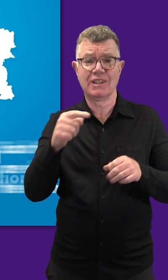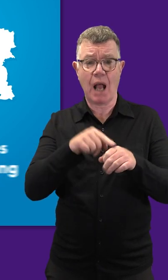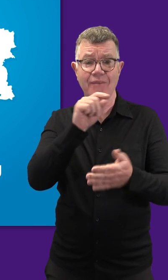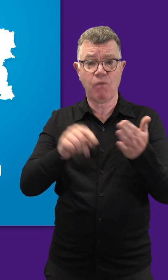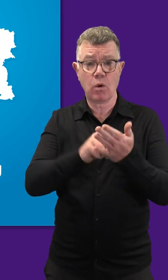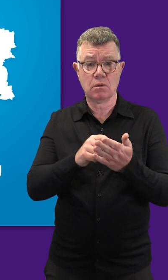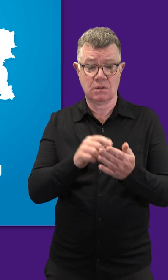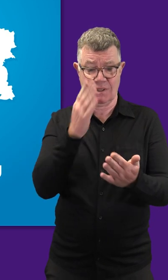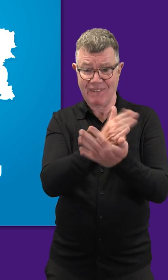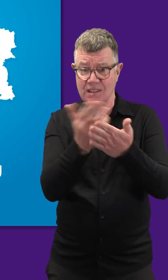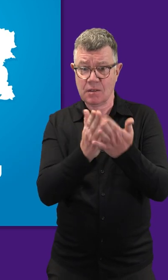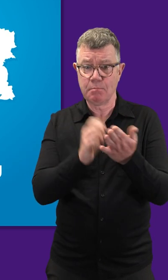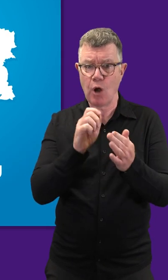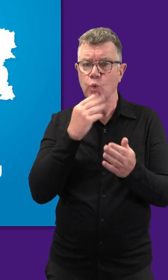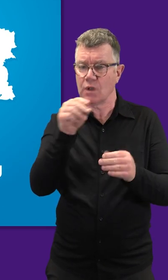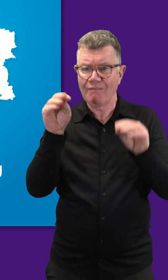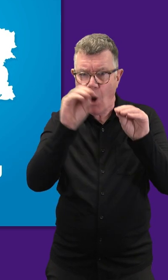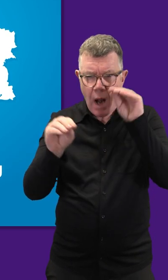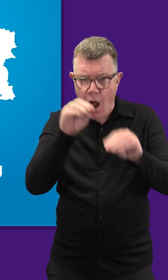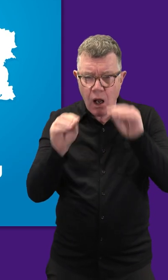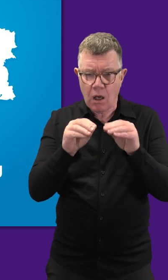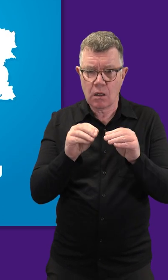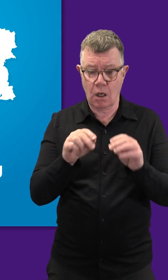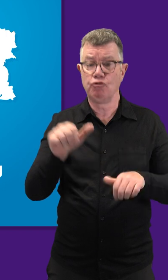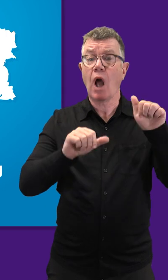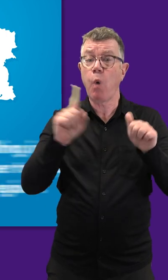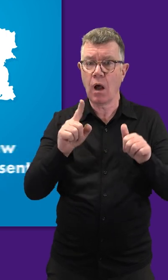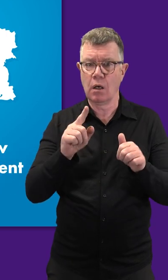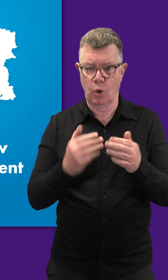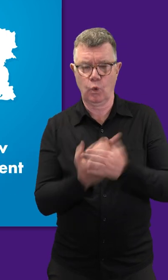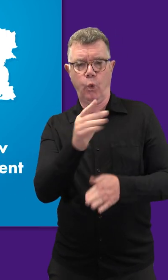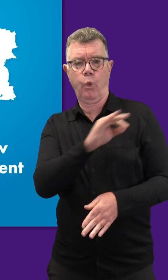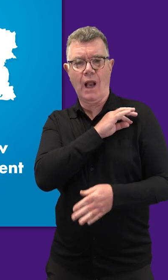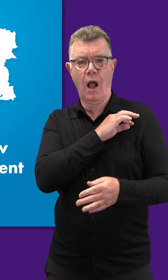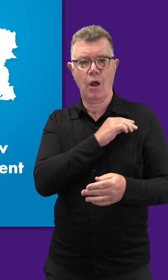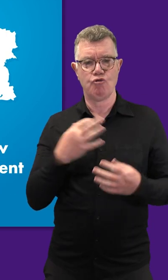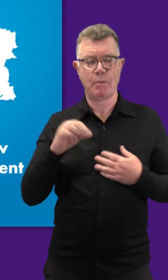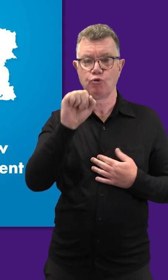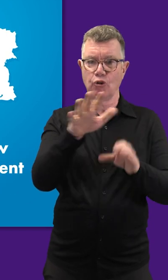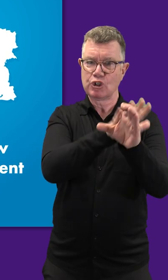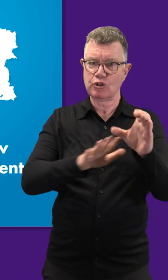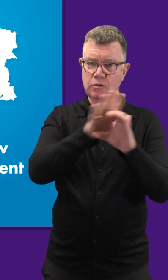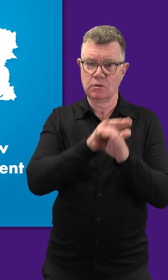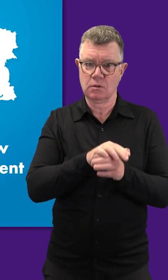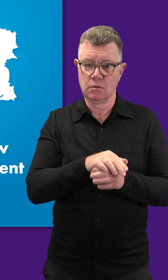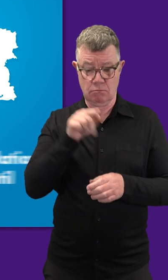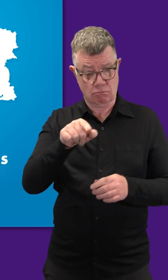Each time, votes are divided using the formula, resulting in a new winner to represent the region.